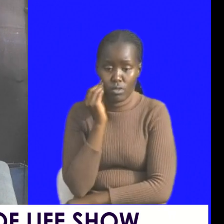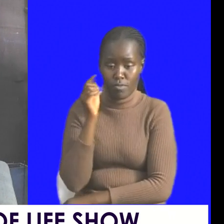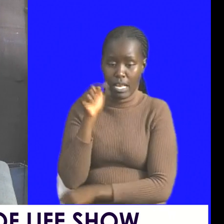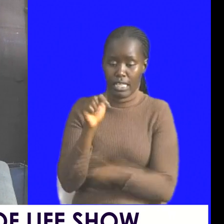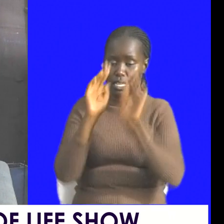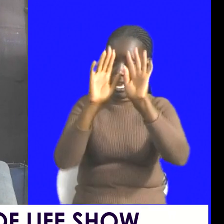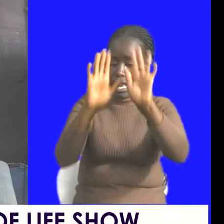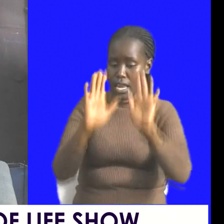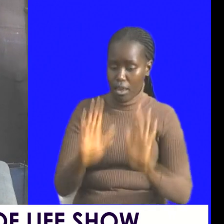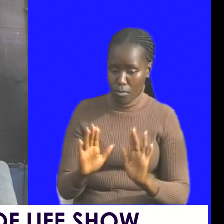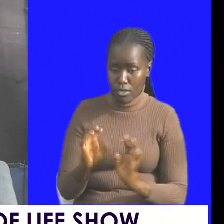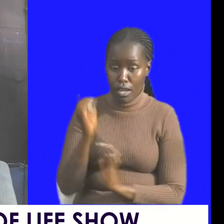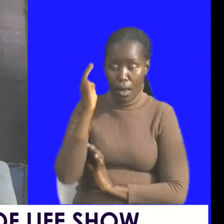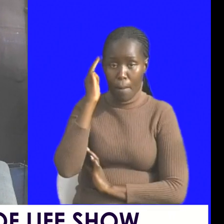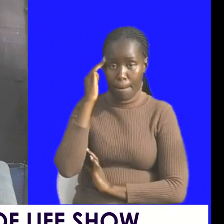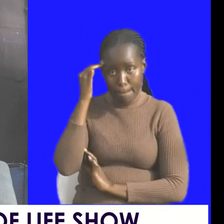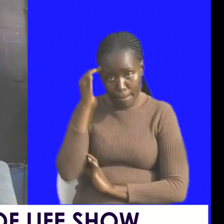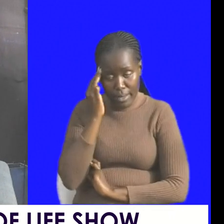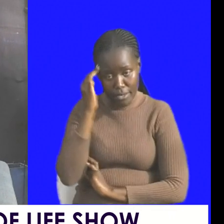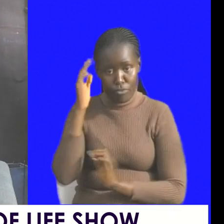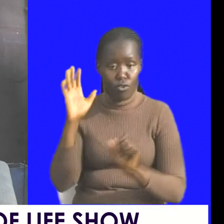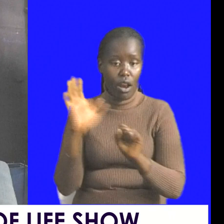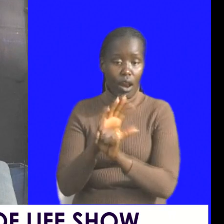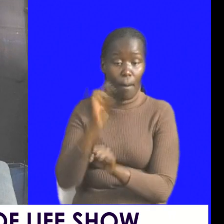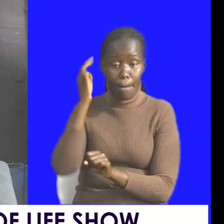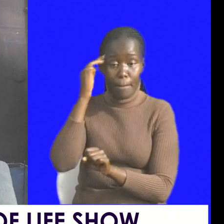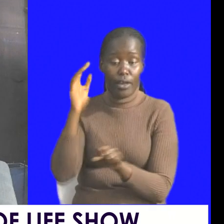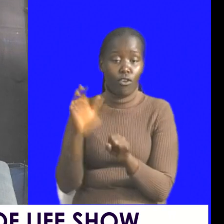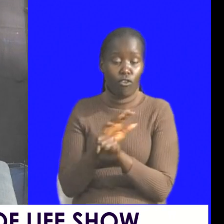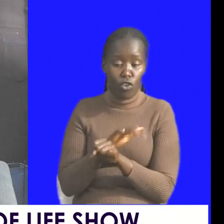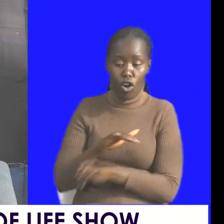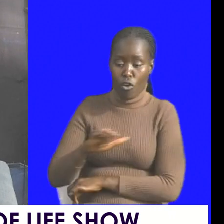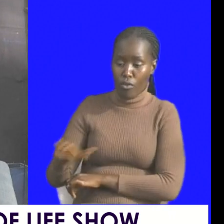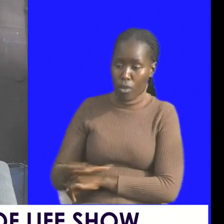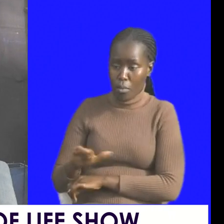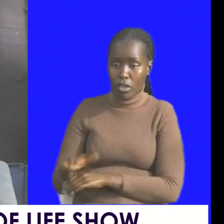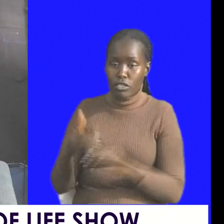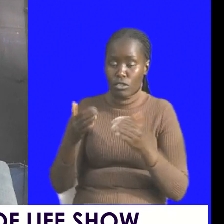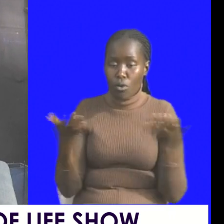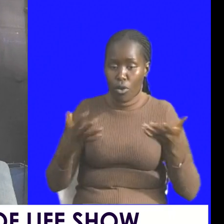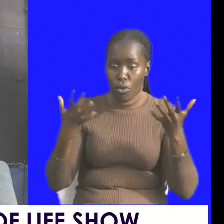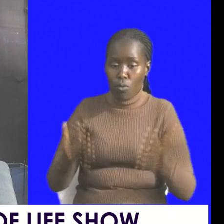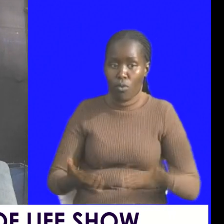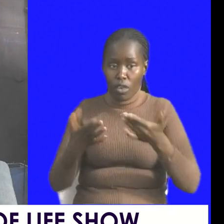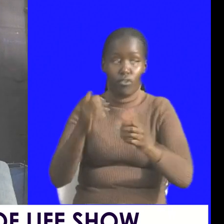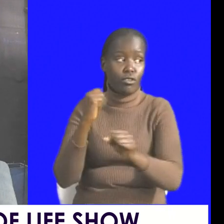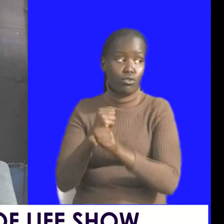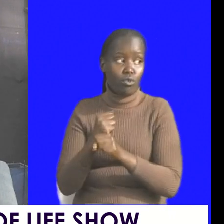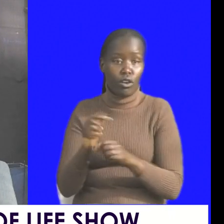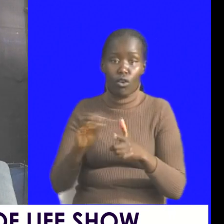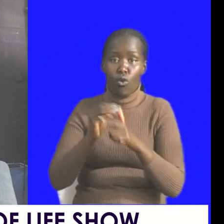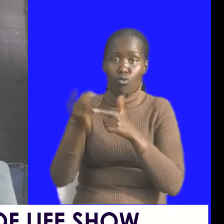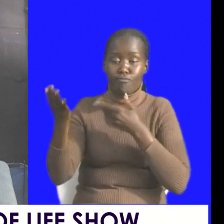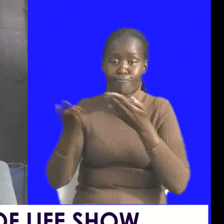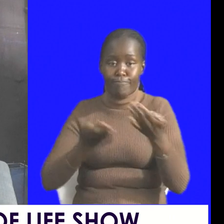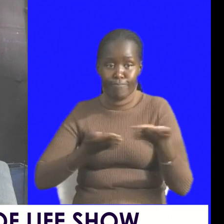mindfulness be mindful of the places that you've been given to work or to serve in